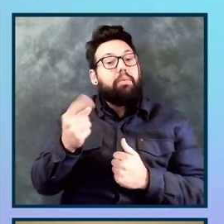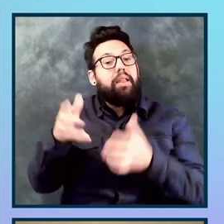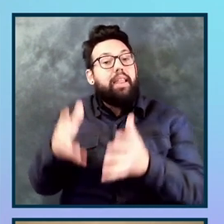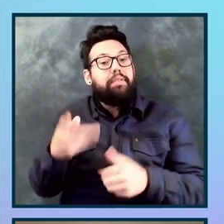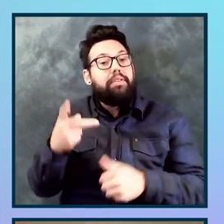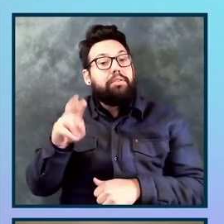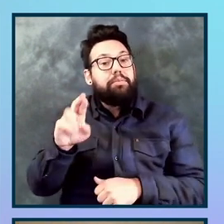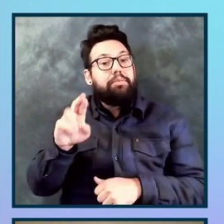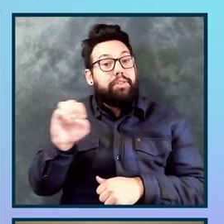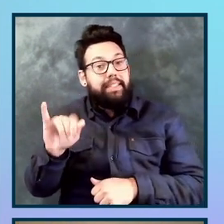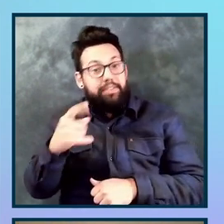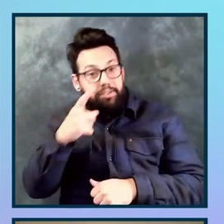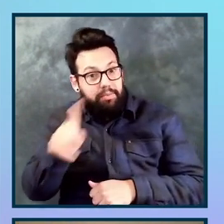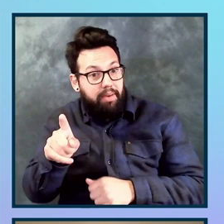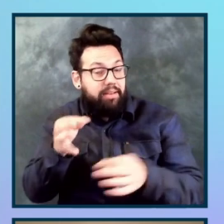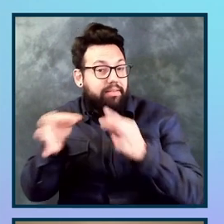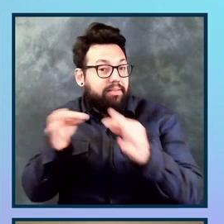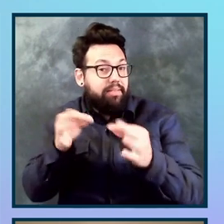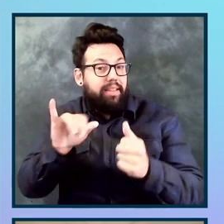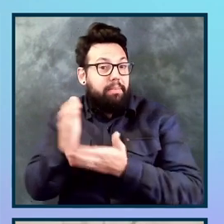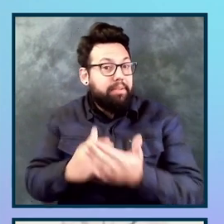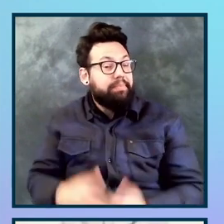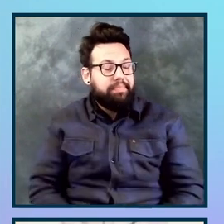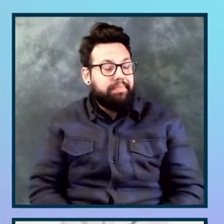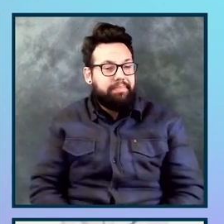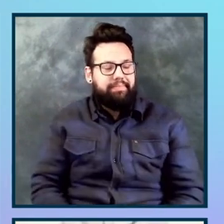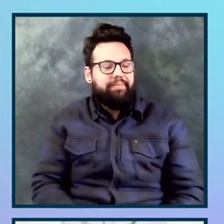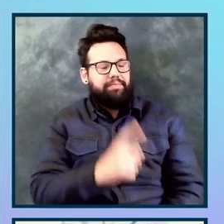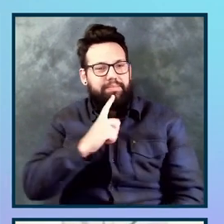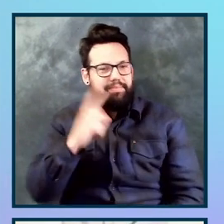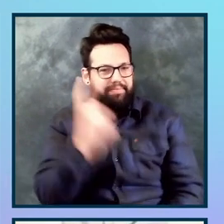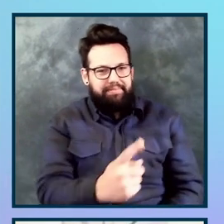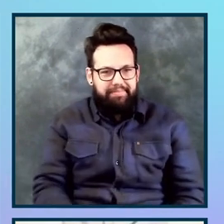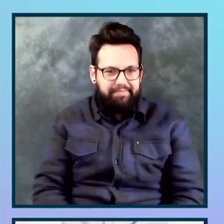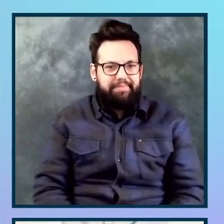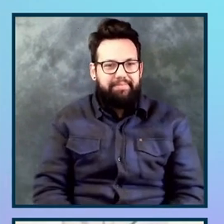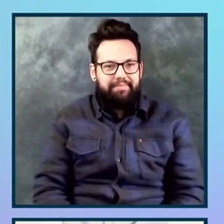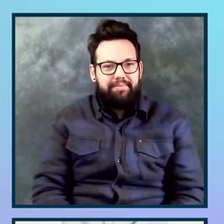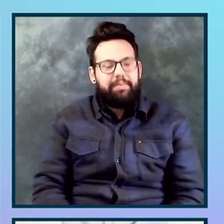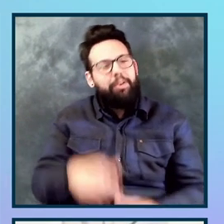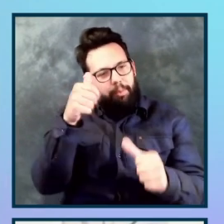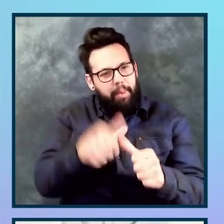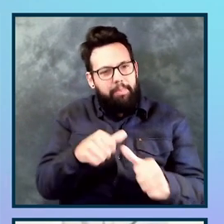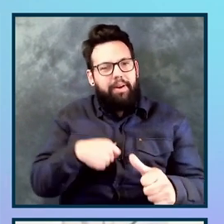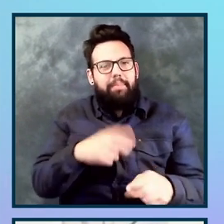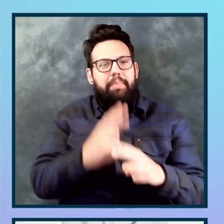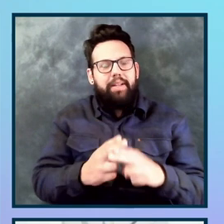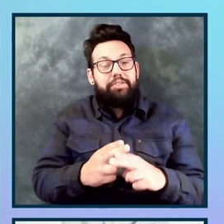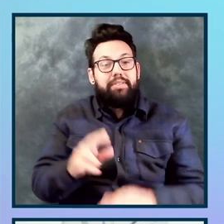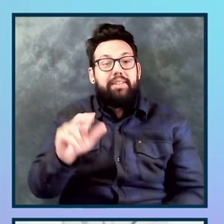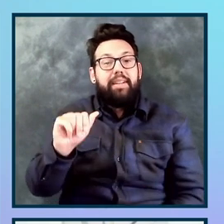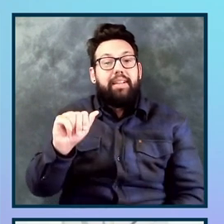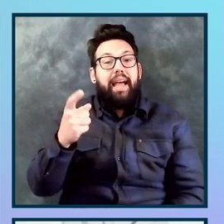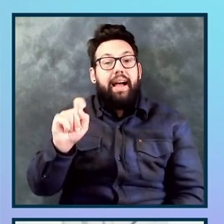walk us through all that awesomeness. Absolutely. So remember I told you in acts auditor, you can